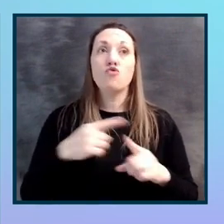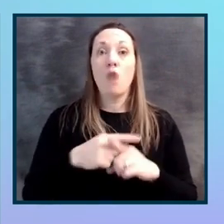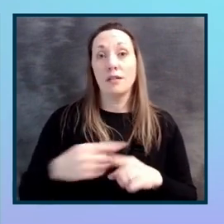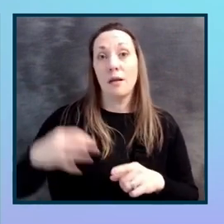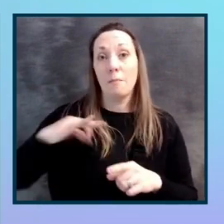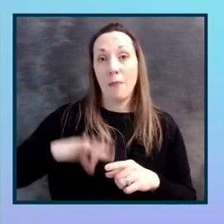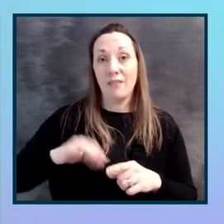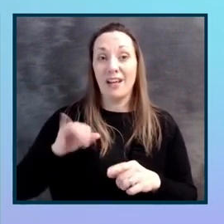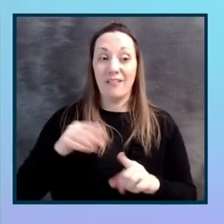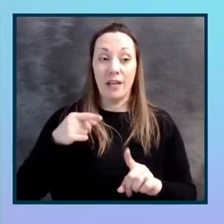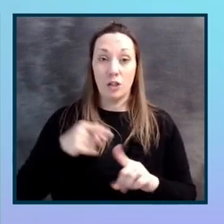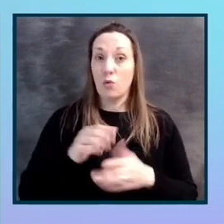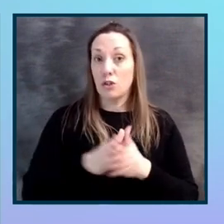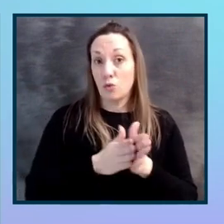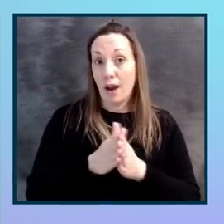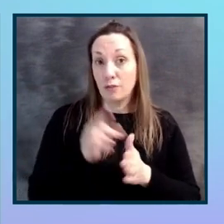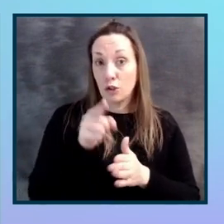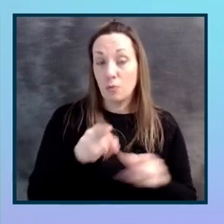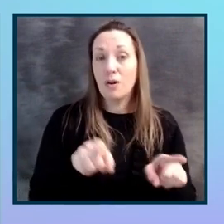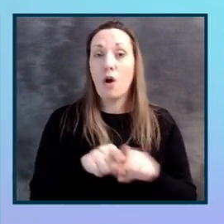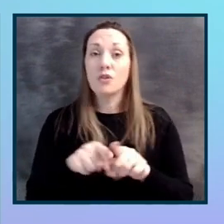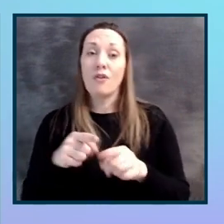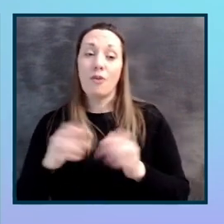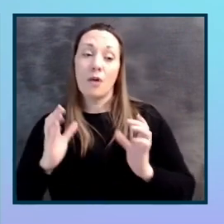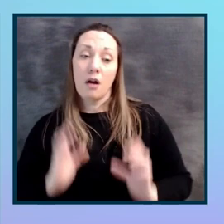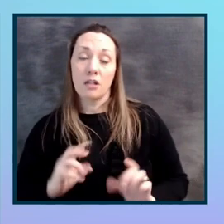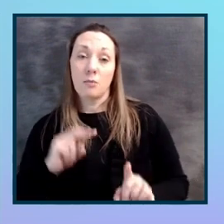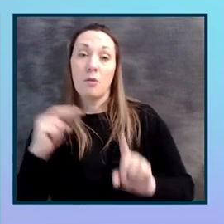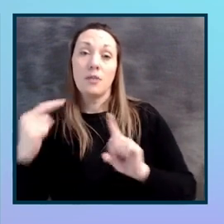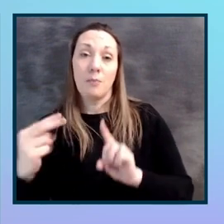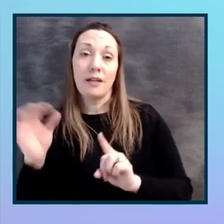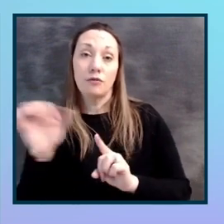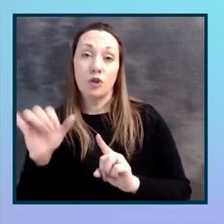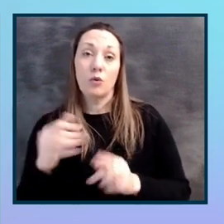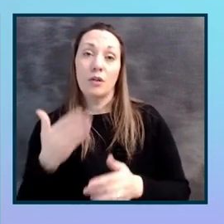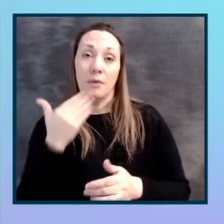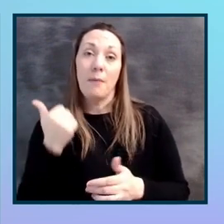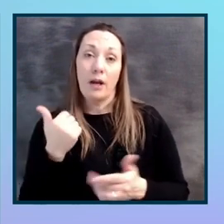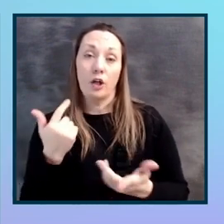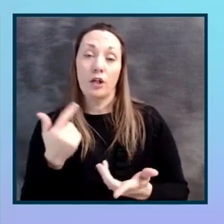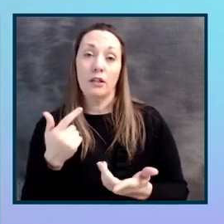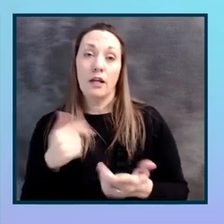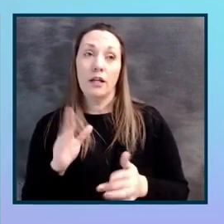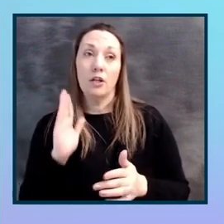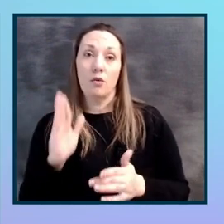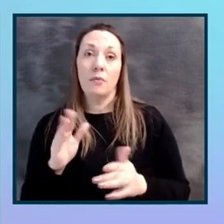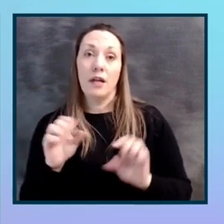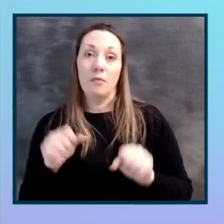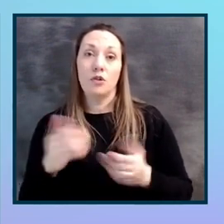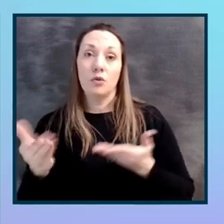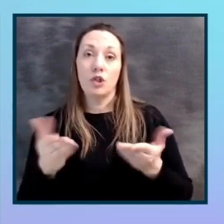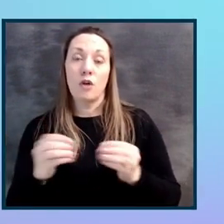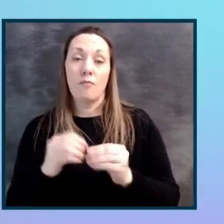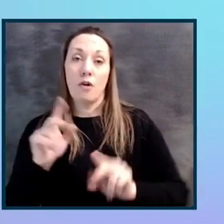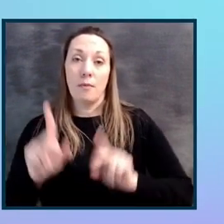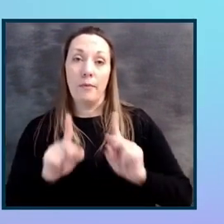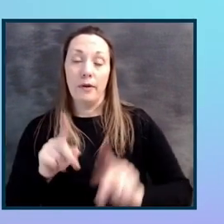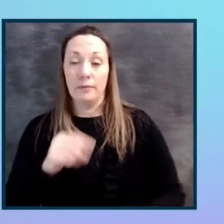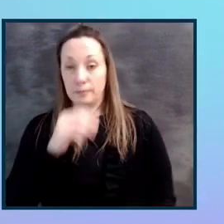main thing that drives you in that sense. But also from a customer perspective, you're going to be in a better position and you're going to be able to serve more people. So